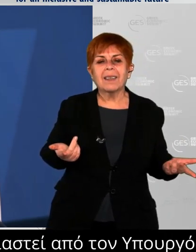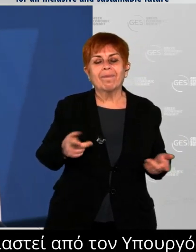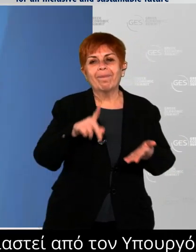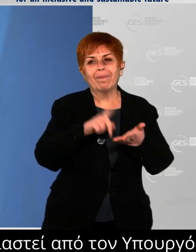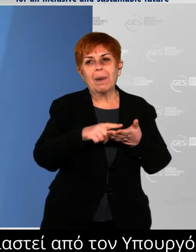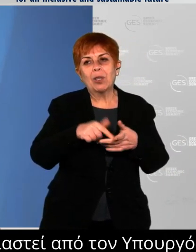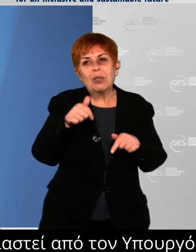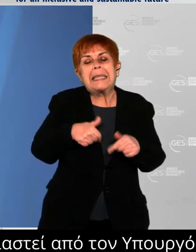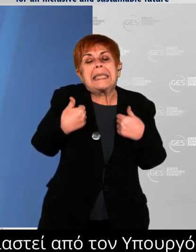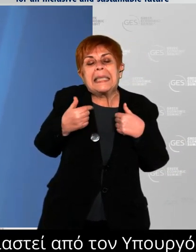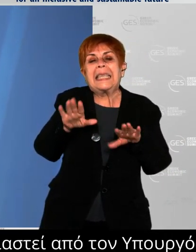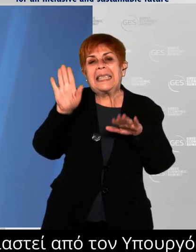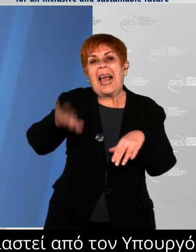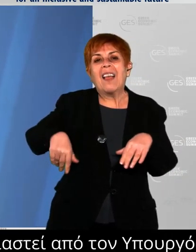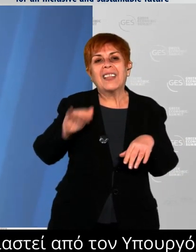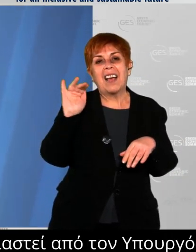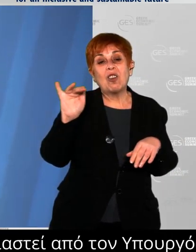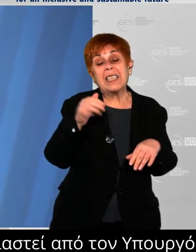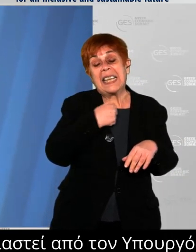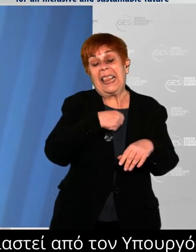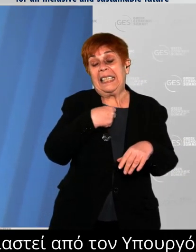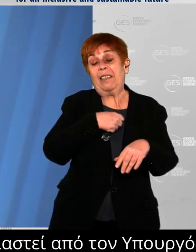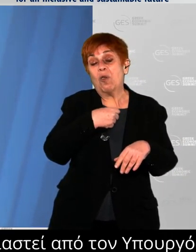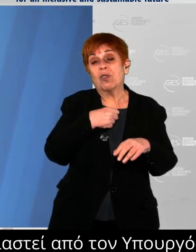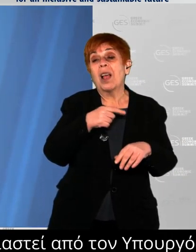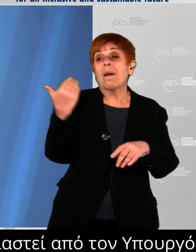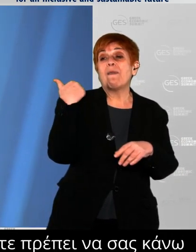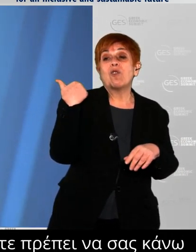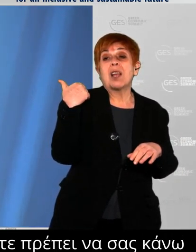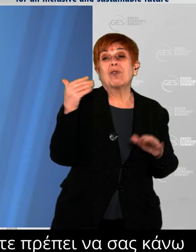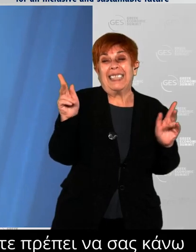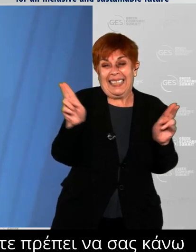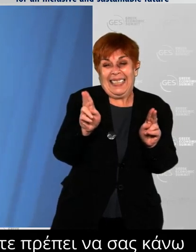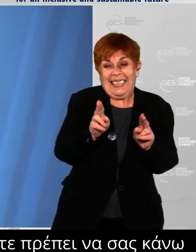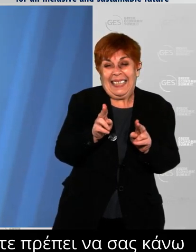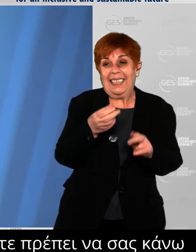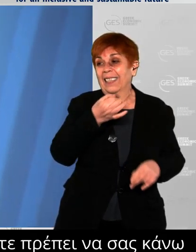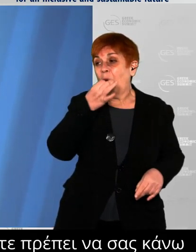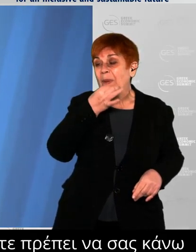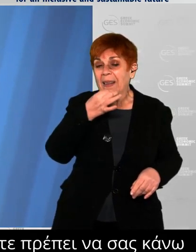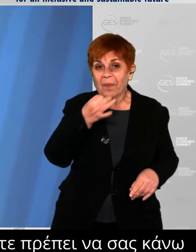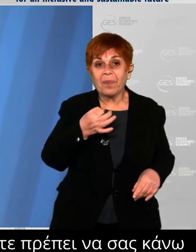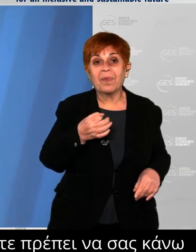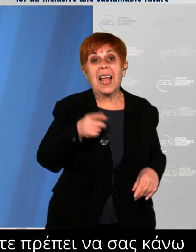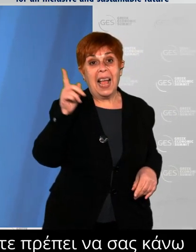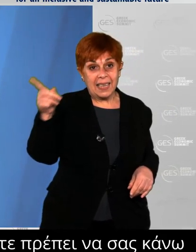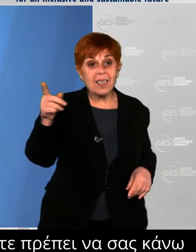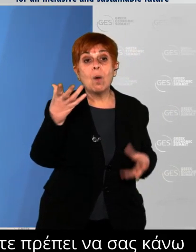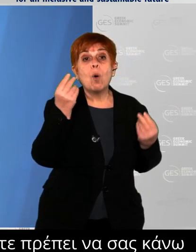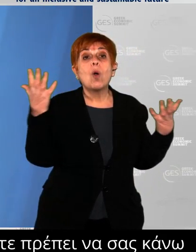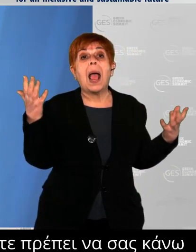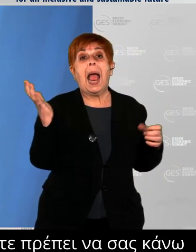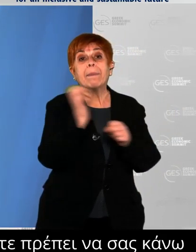Sure. So, you have been clearly one of the most successful, the most energetic ambassadors for